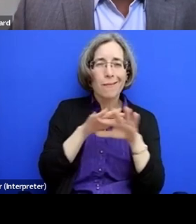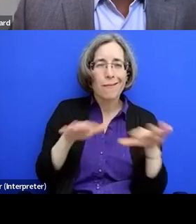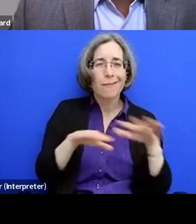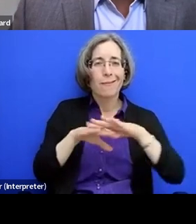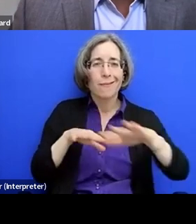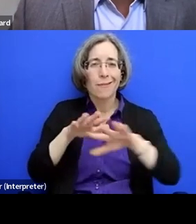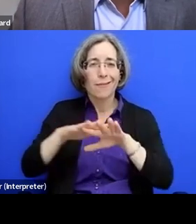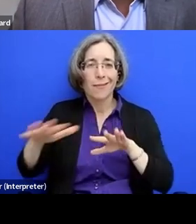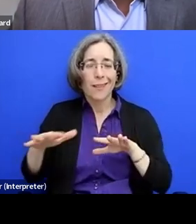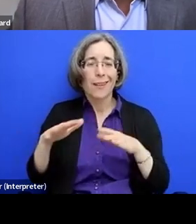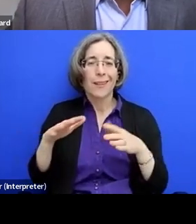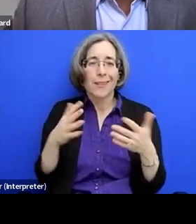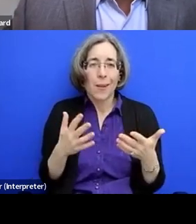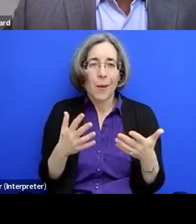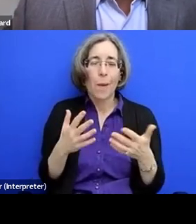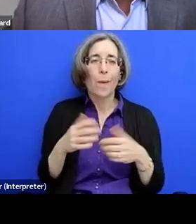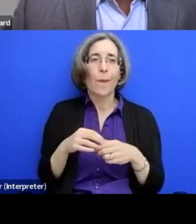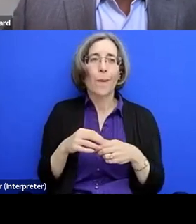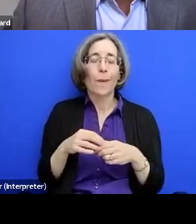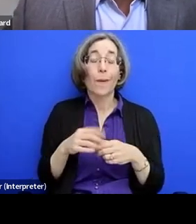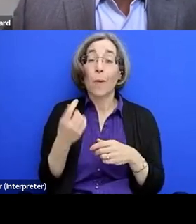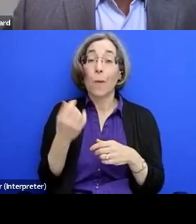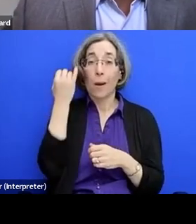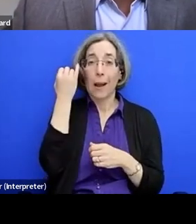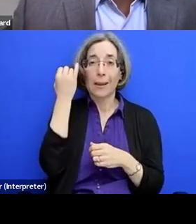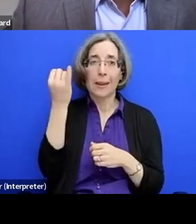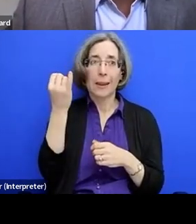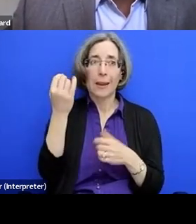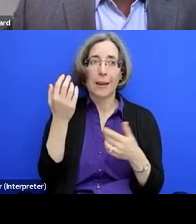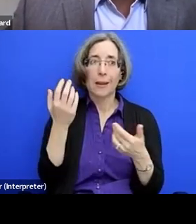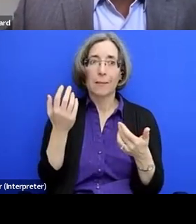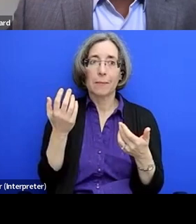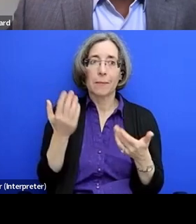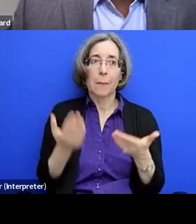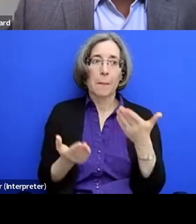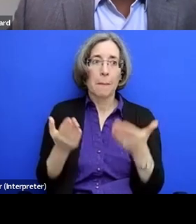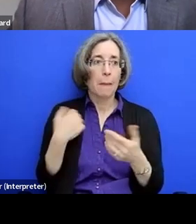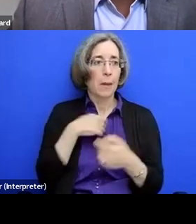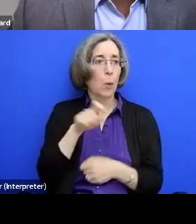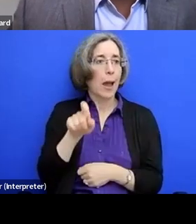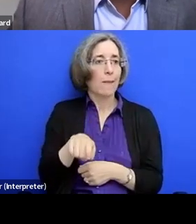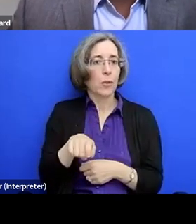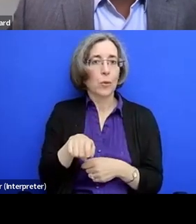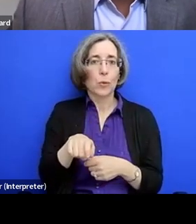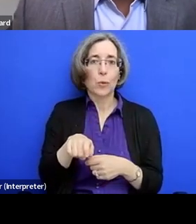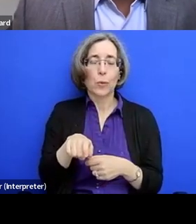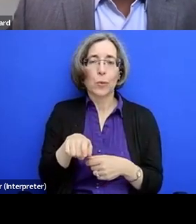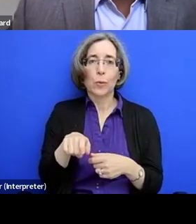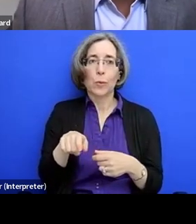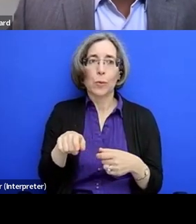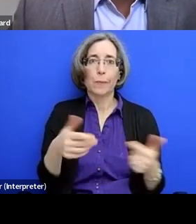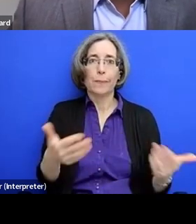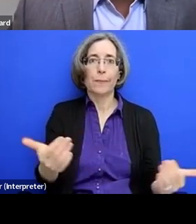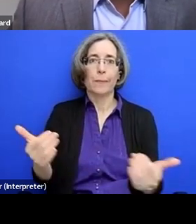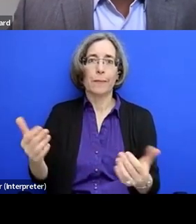that one idea is, you know, do we just need to involve a broader group of support, um,